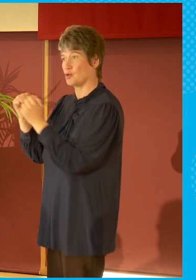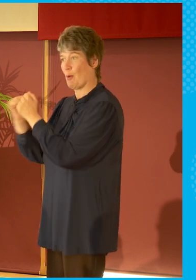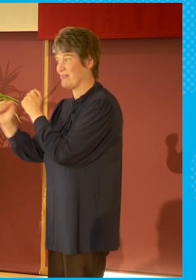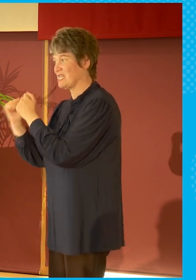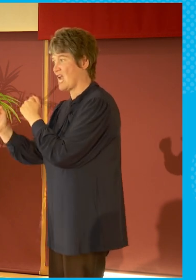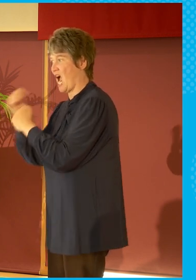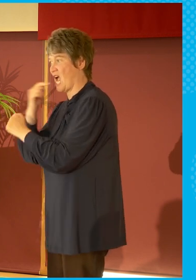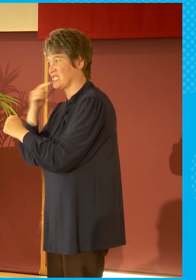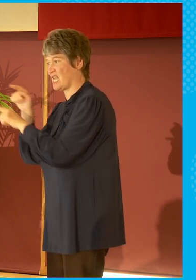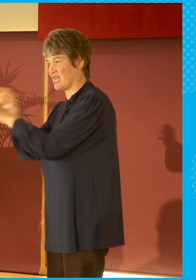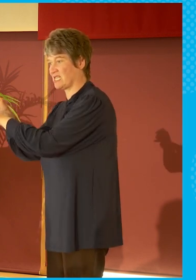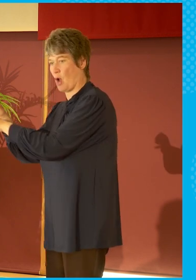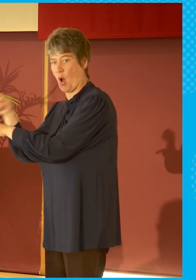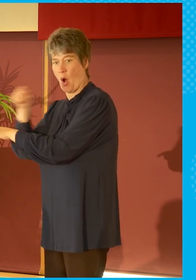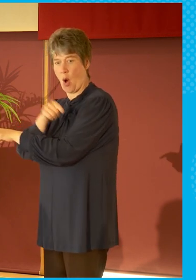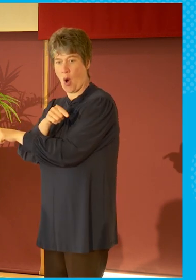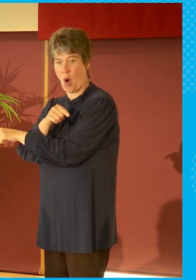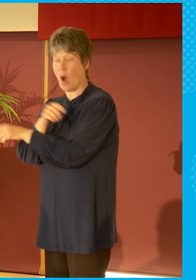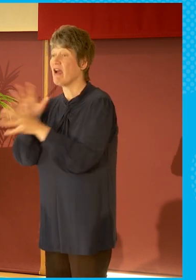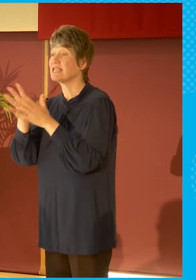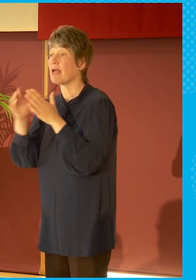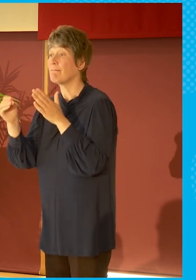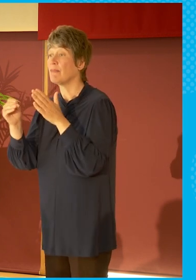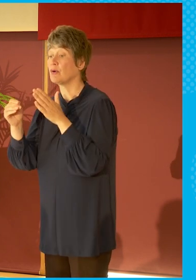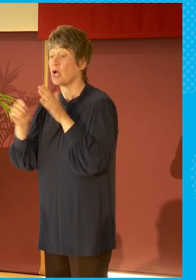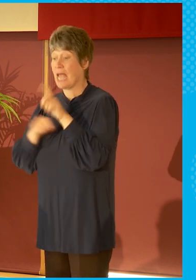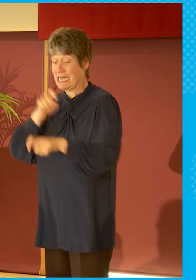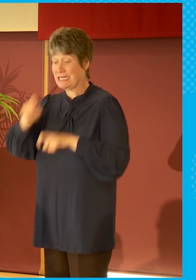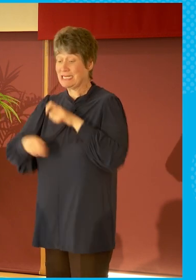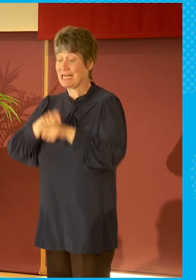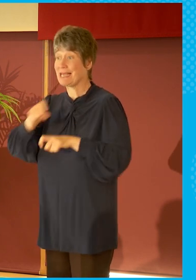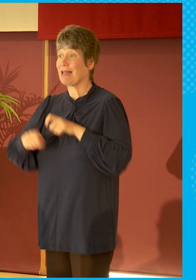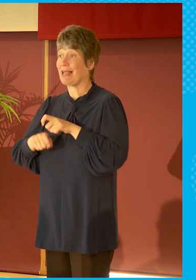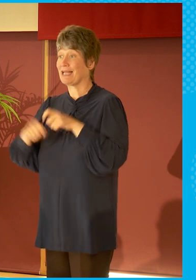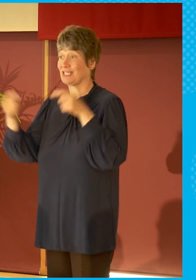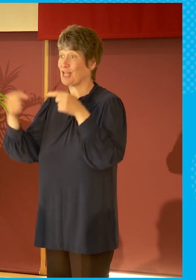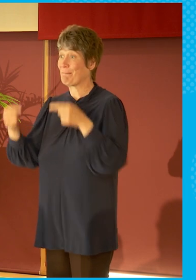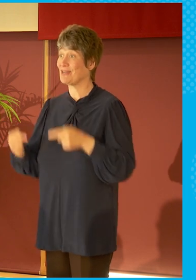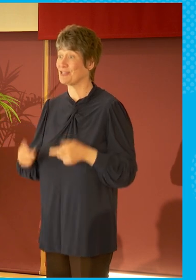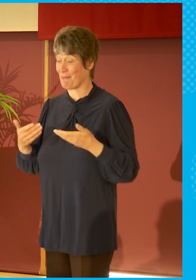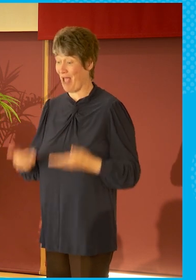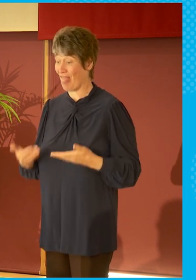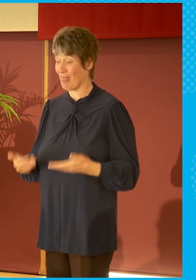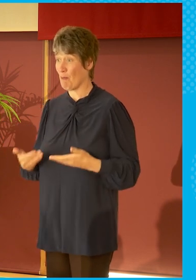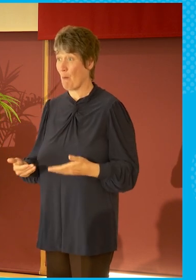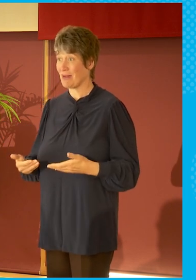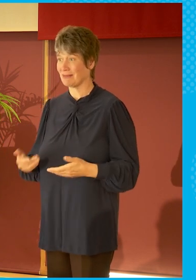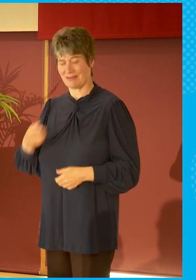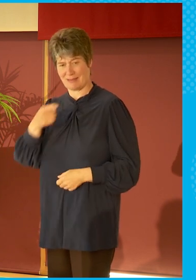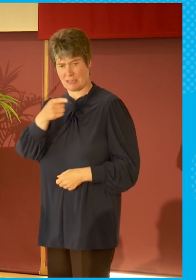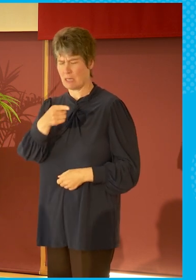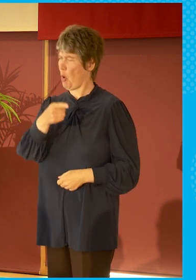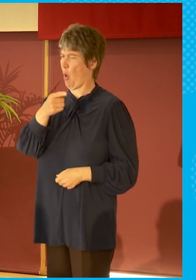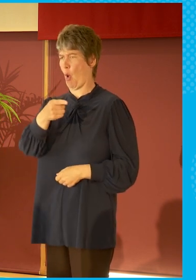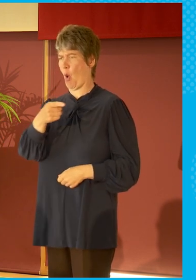covering the UCI World Cycling Championships, which Claire mentioned earlier. The BBC is the host of the European Broadcasting Union at the